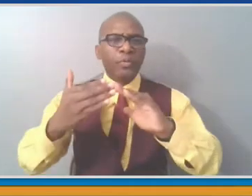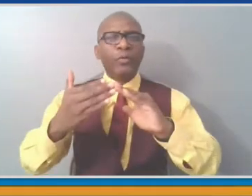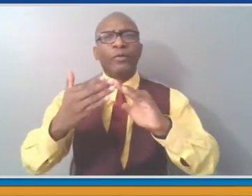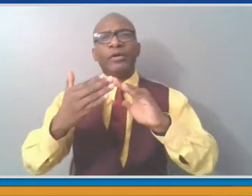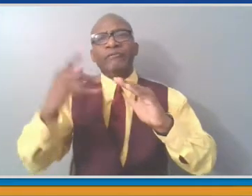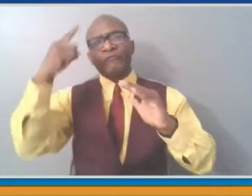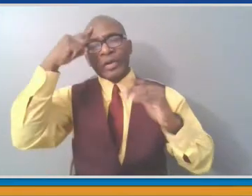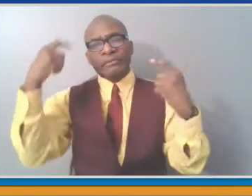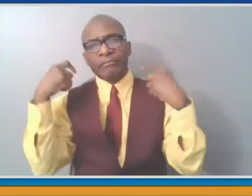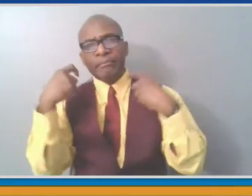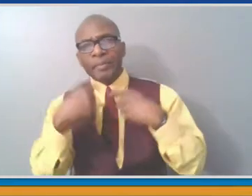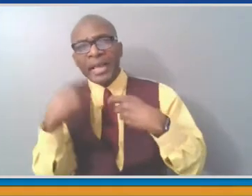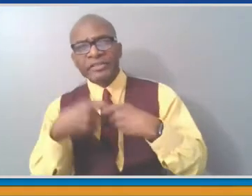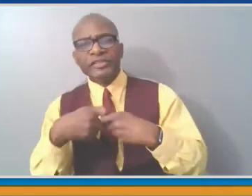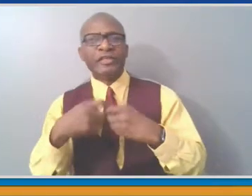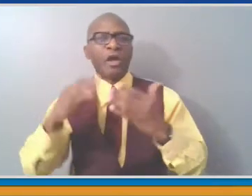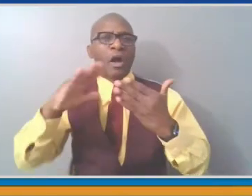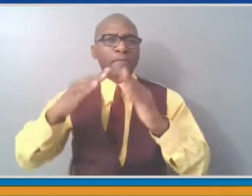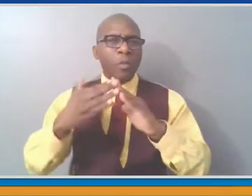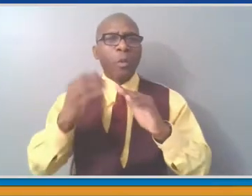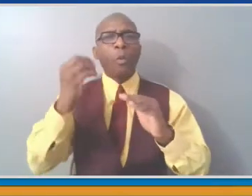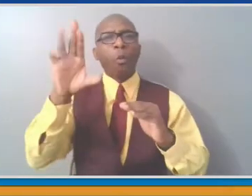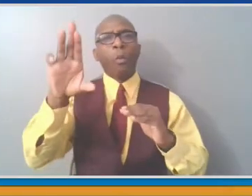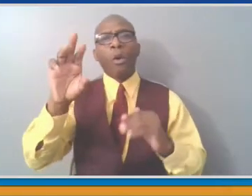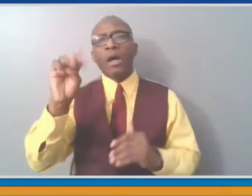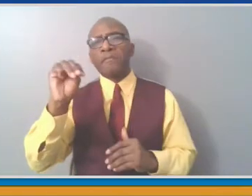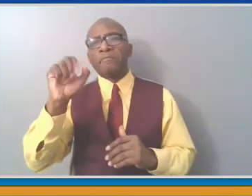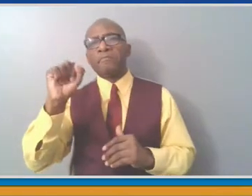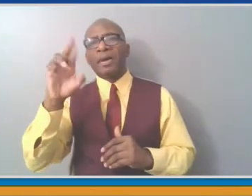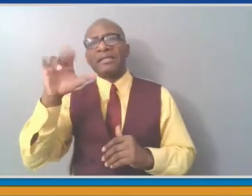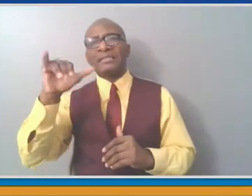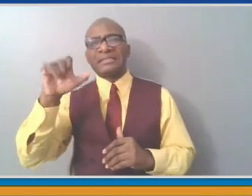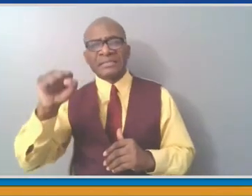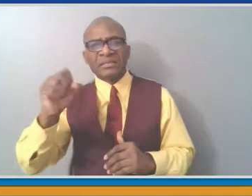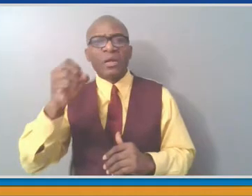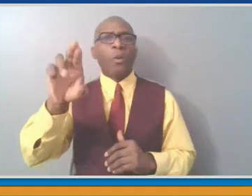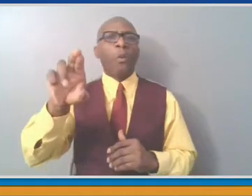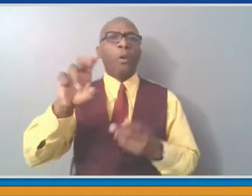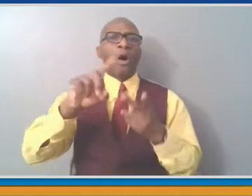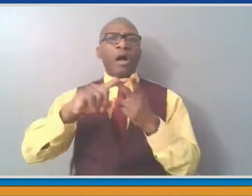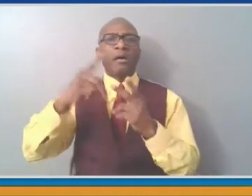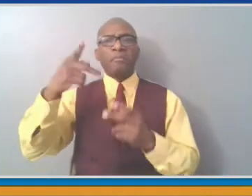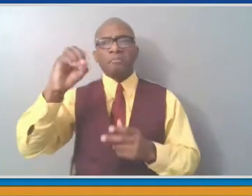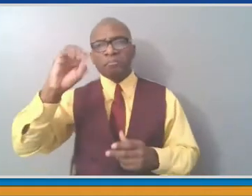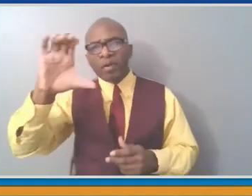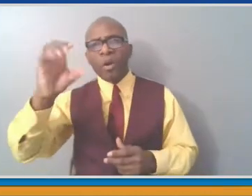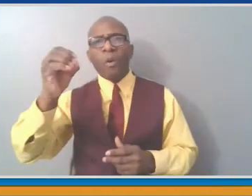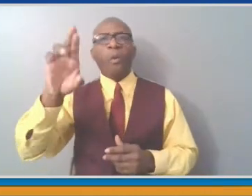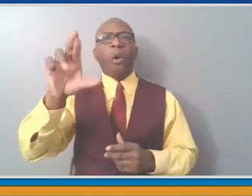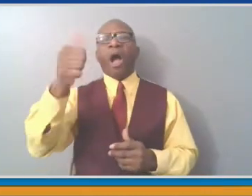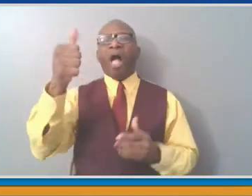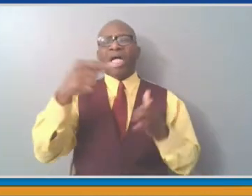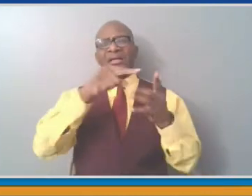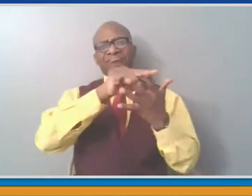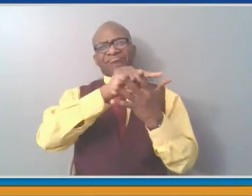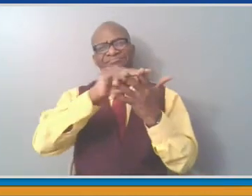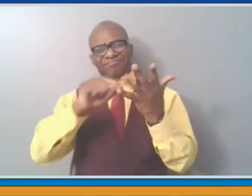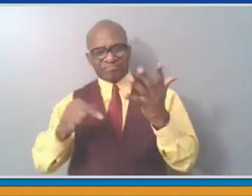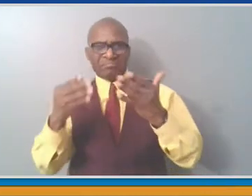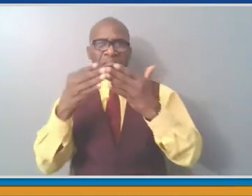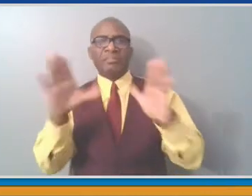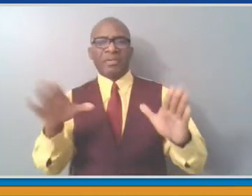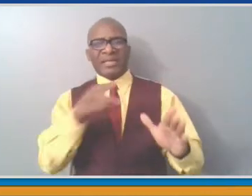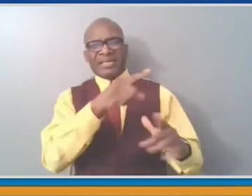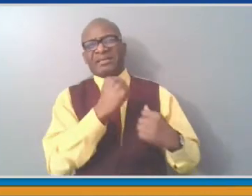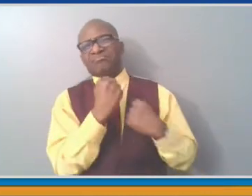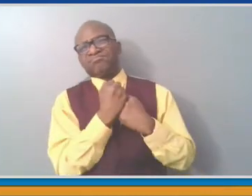this pandemic. Conditions in New Rochelle, just as they have been around the county, have been steadily improving